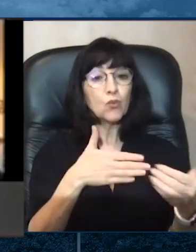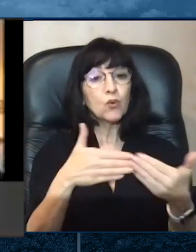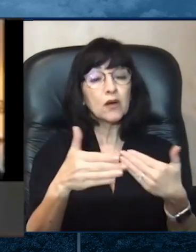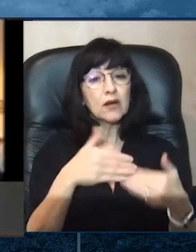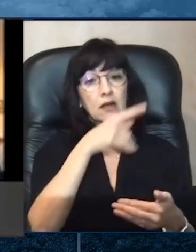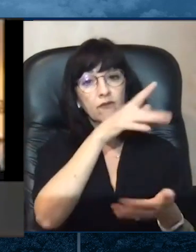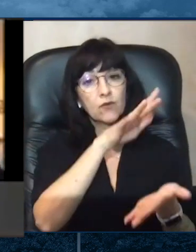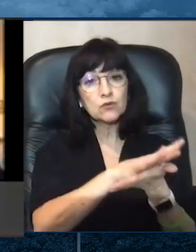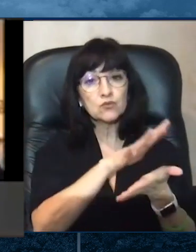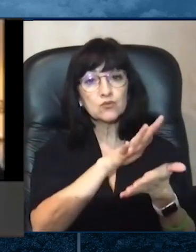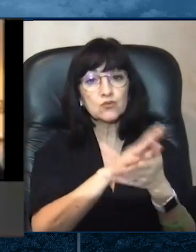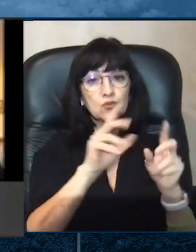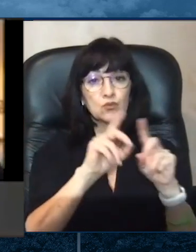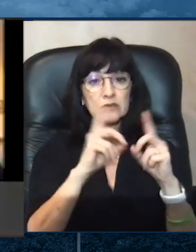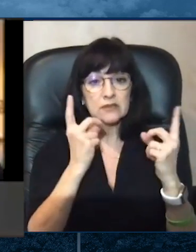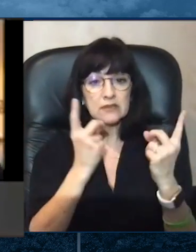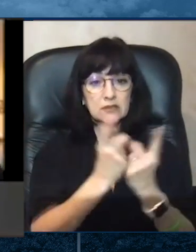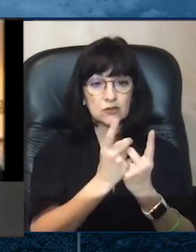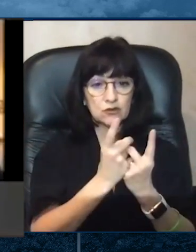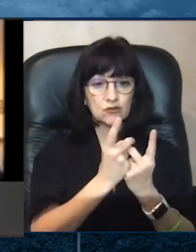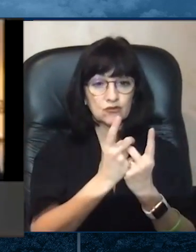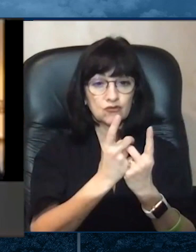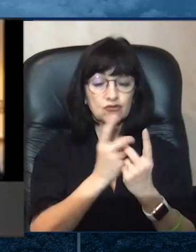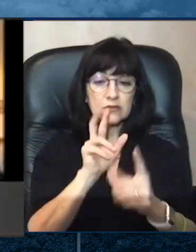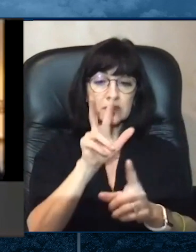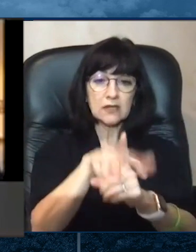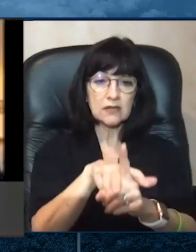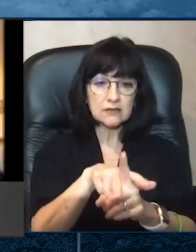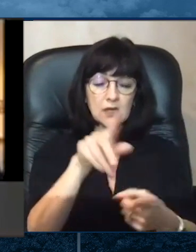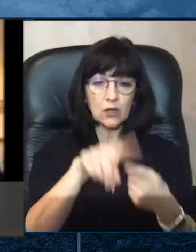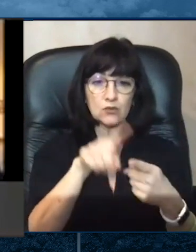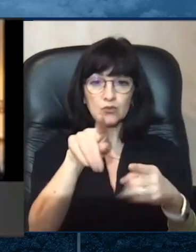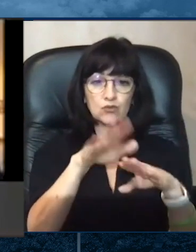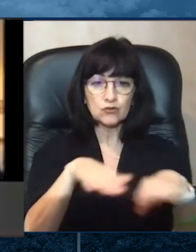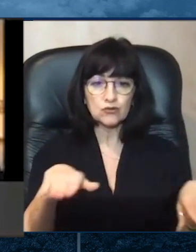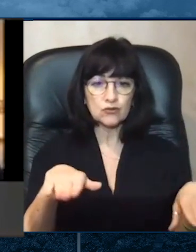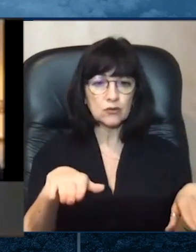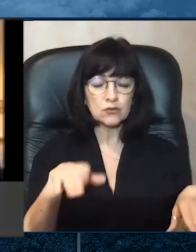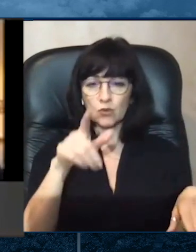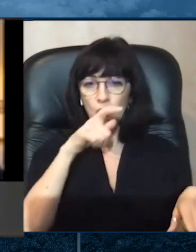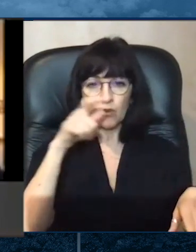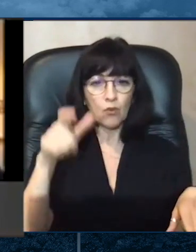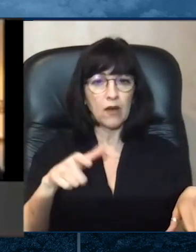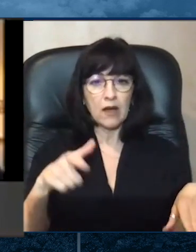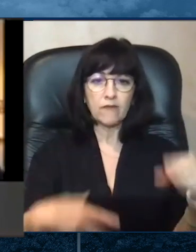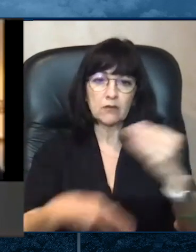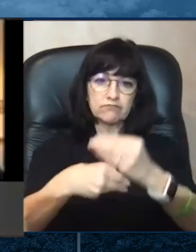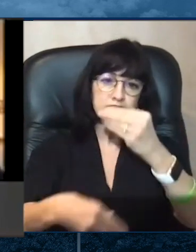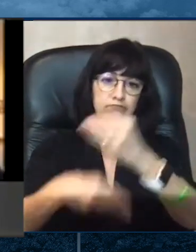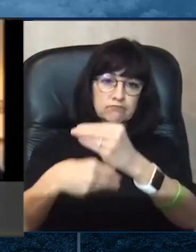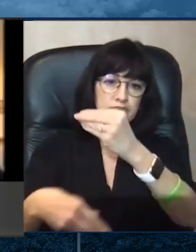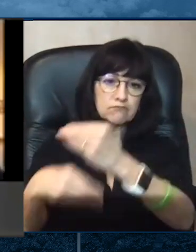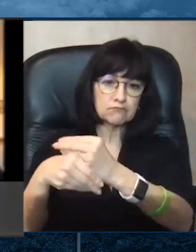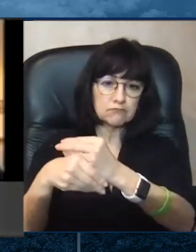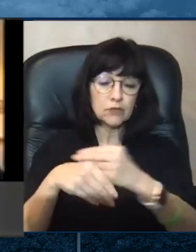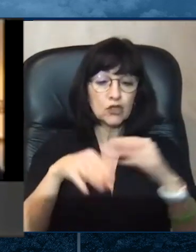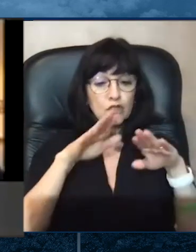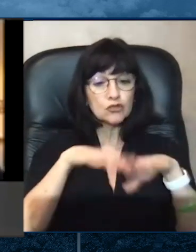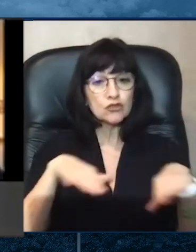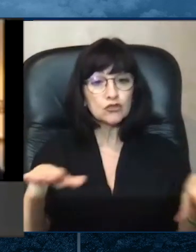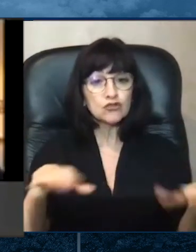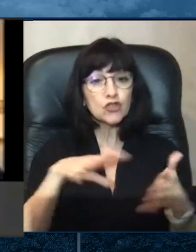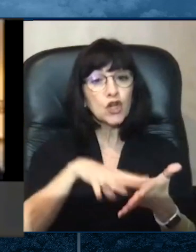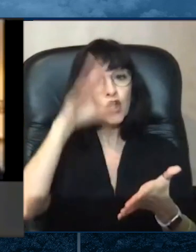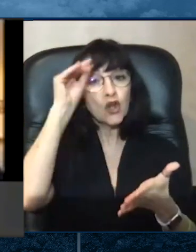and don't add more to that. Children, I personally believe, that learn through